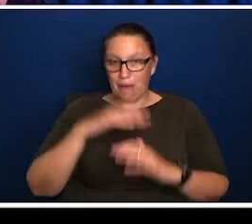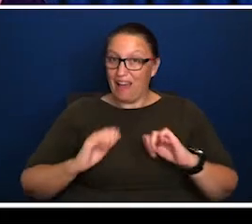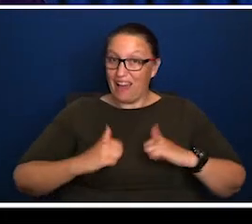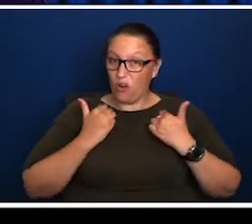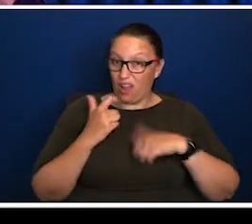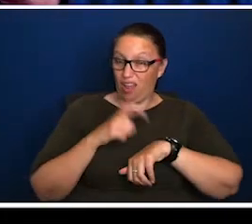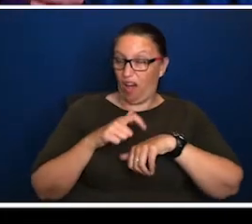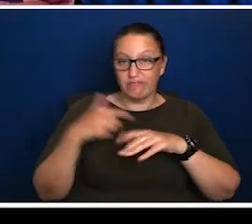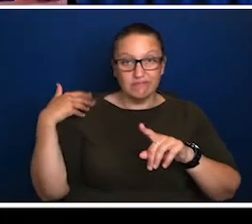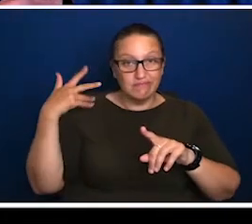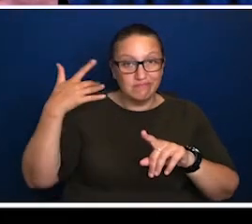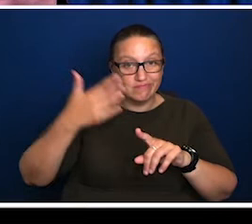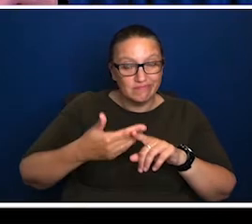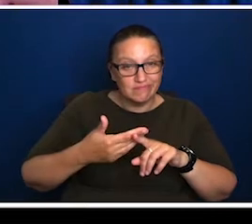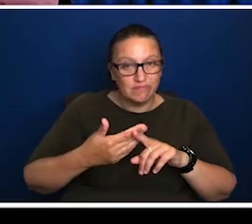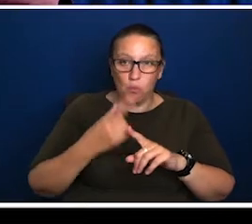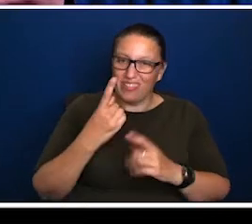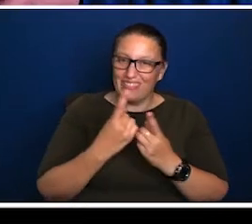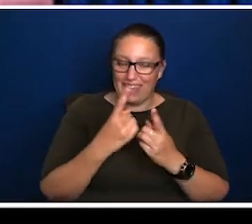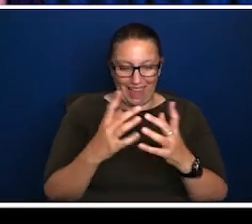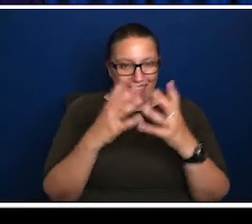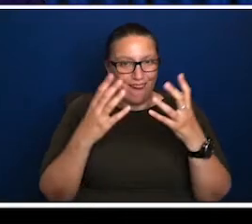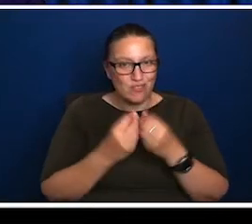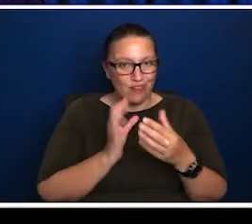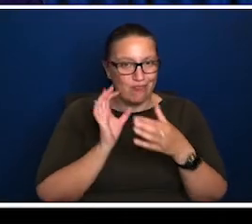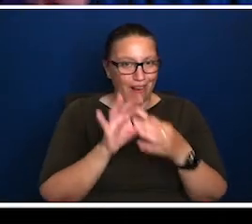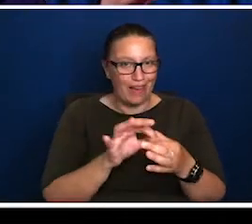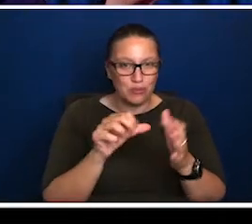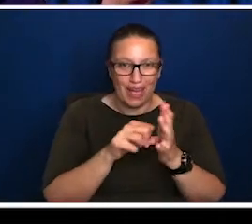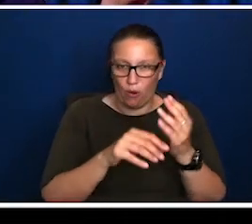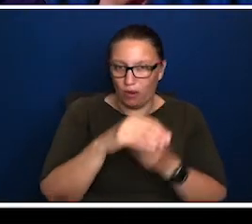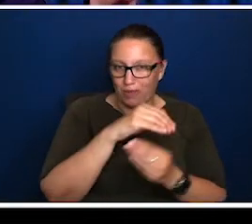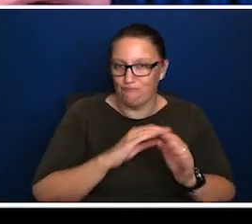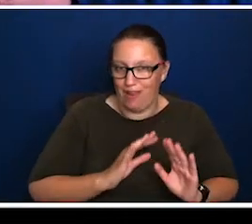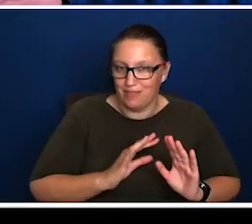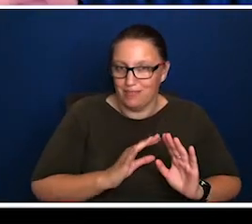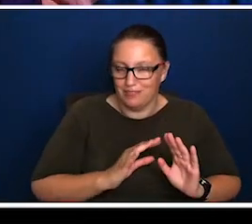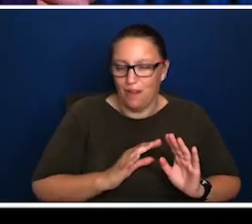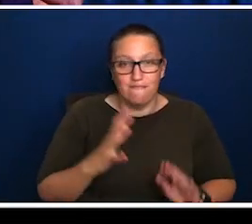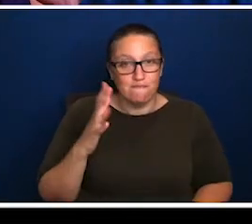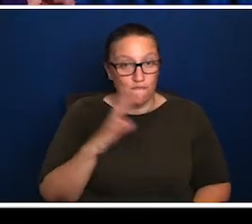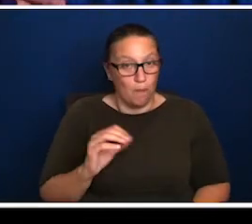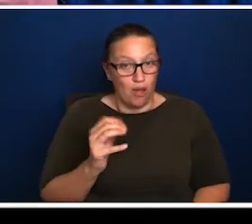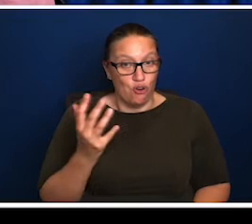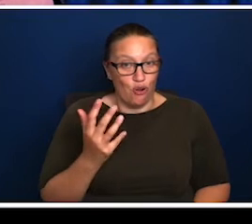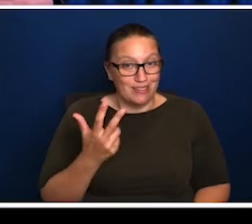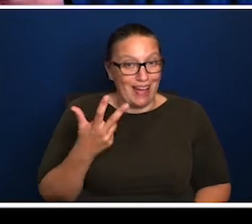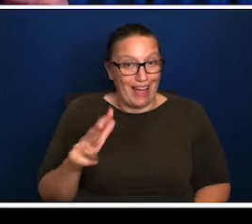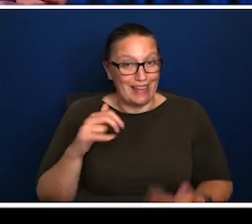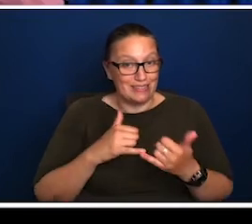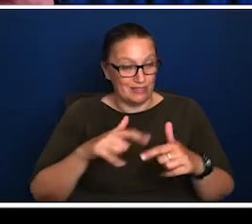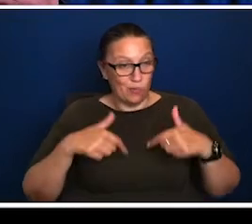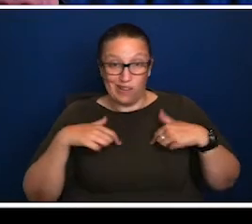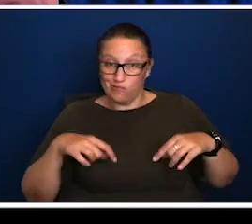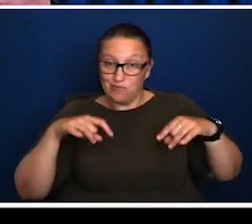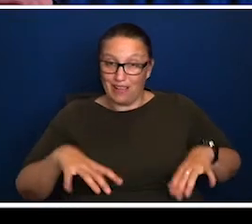it's sort of everything is economic is since the eighties, we've opened ourselves up to the world economically. This is the whole